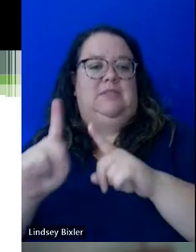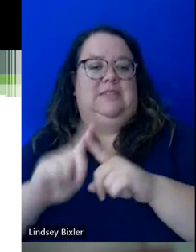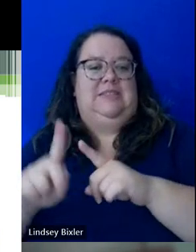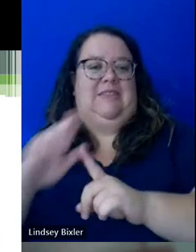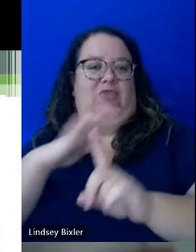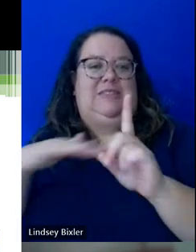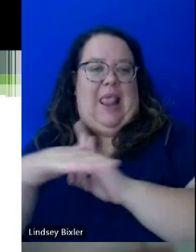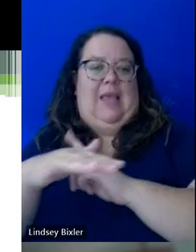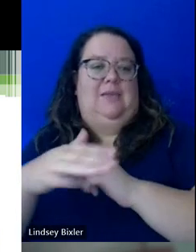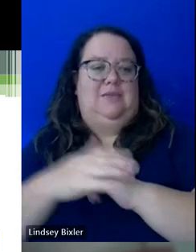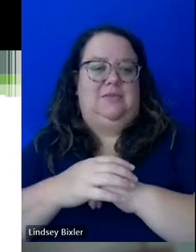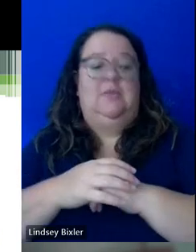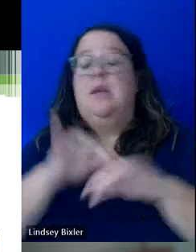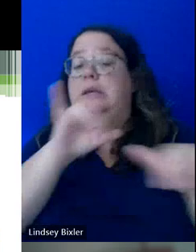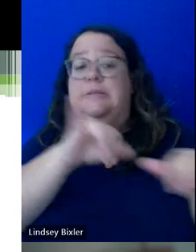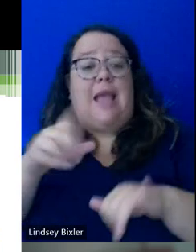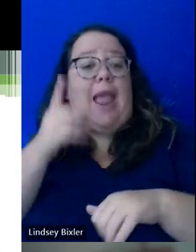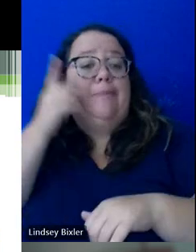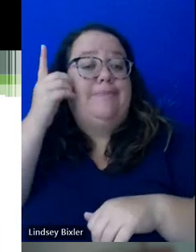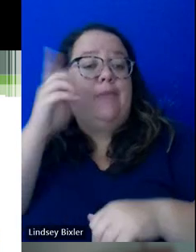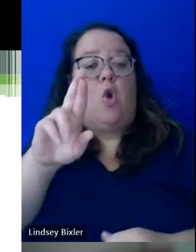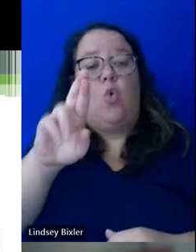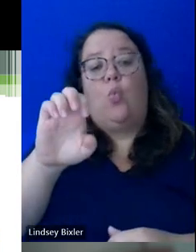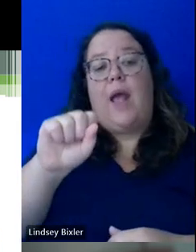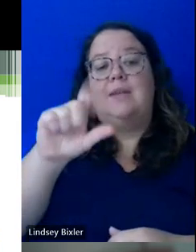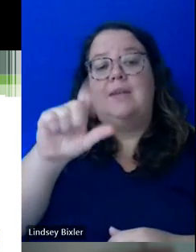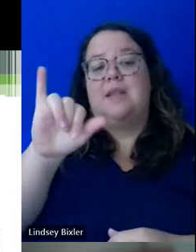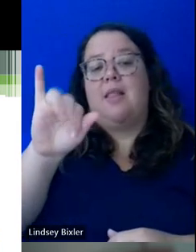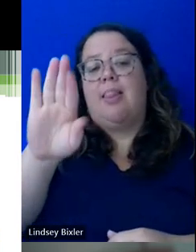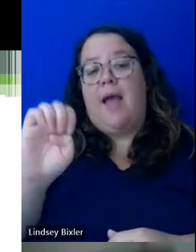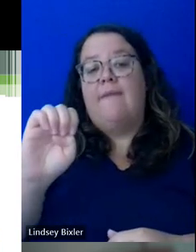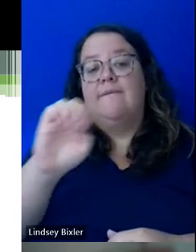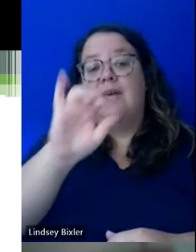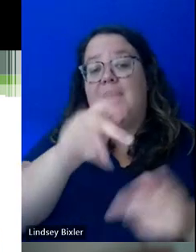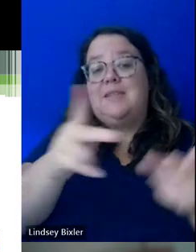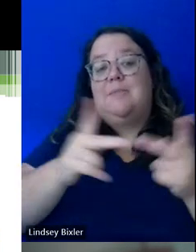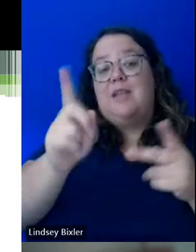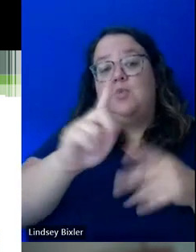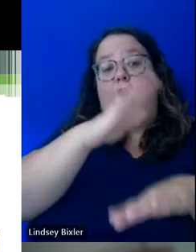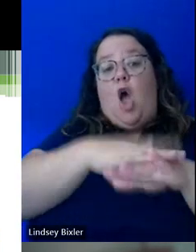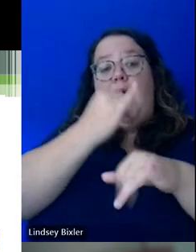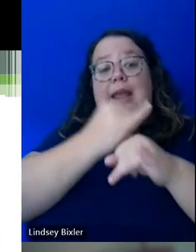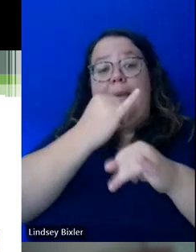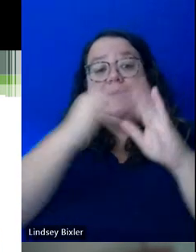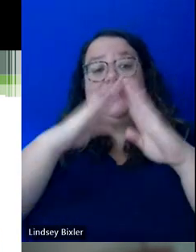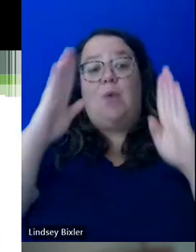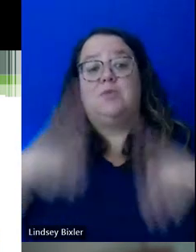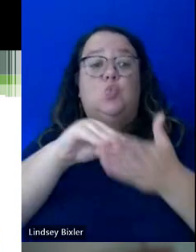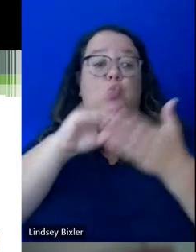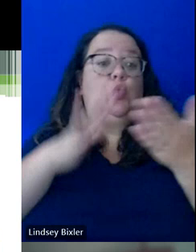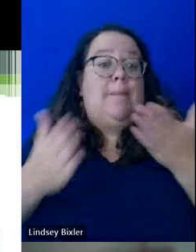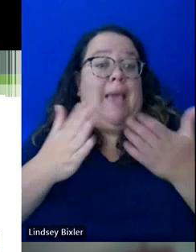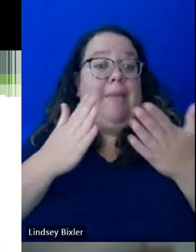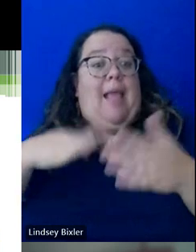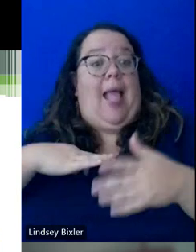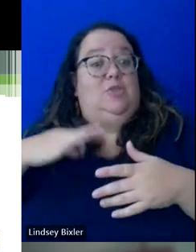Similarly, residential life, that's a place where, you know, on-campus housing, students may be eligible for different accommodations as it